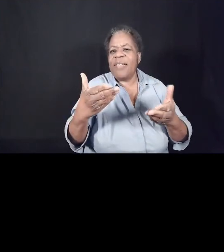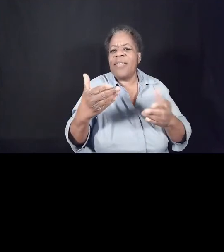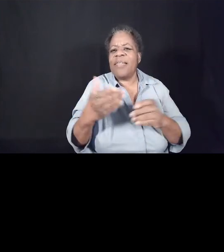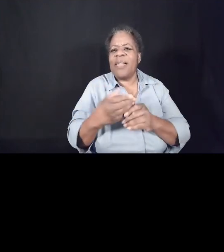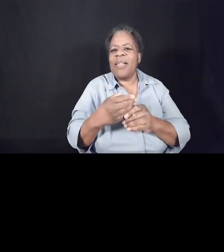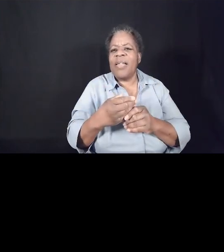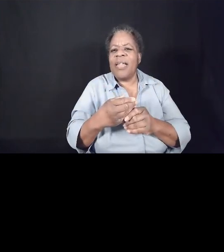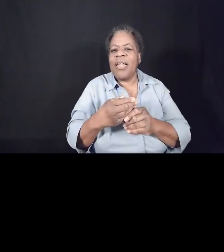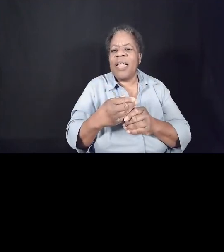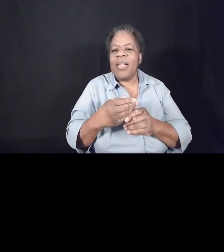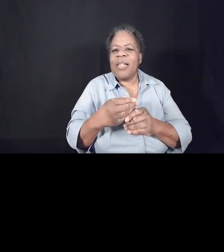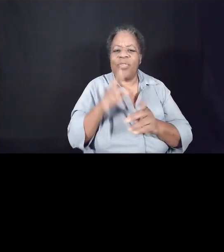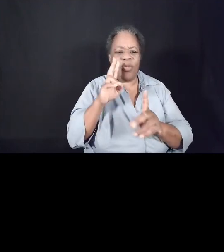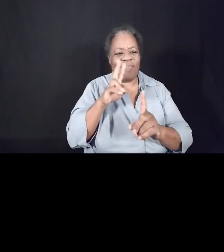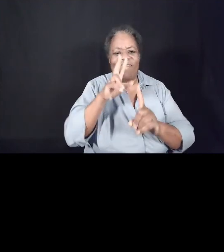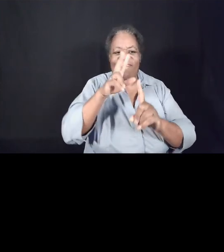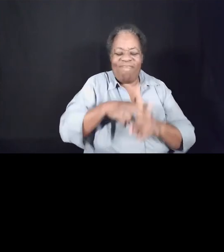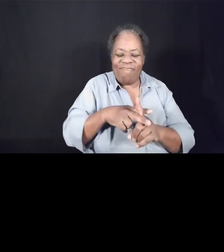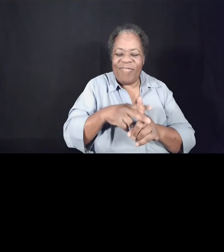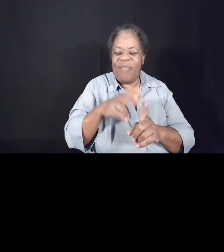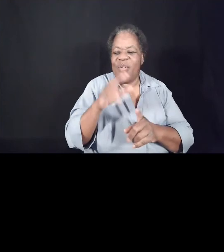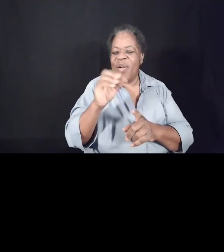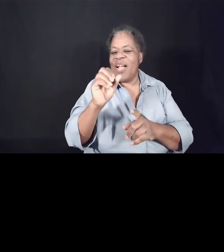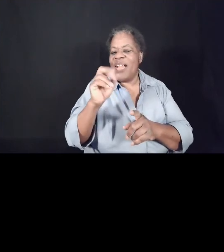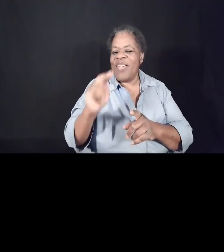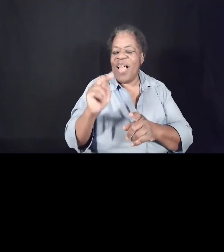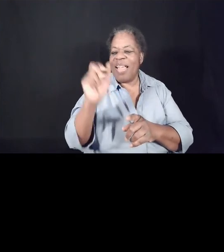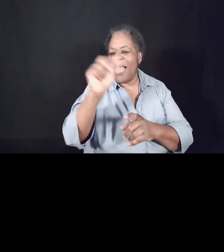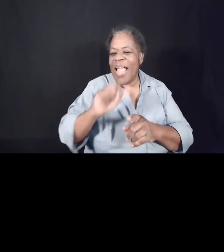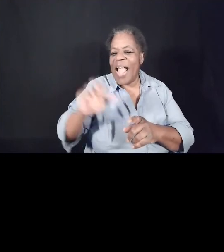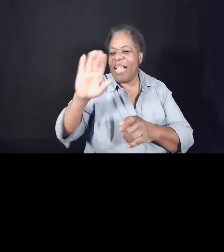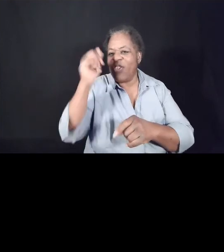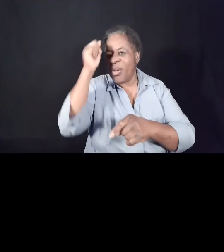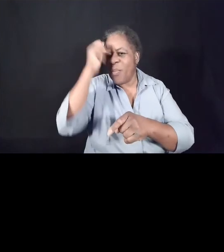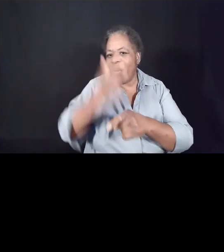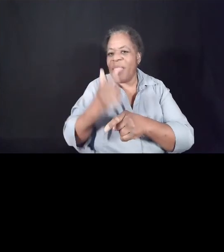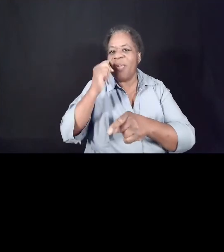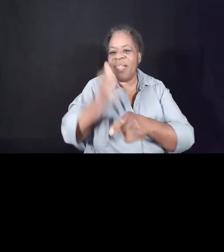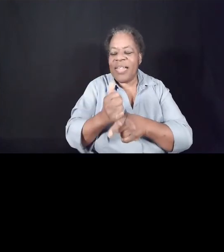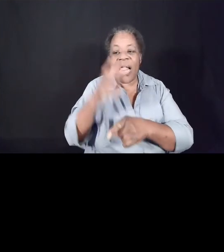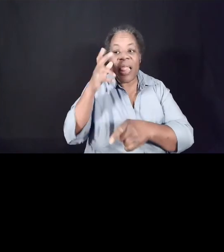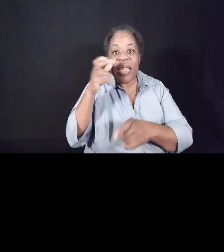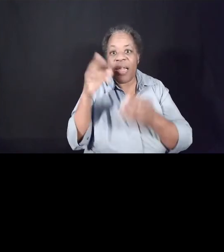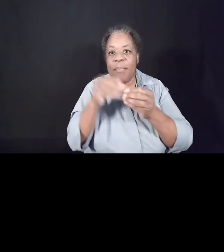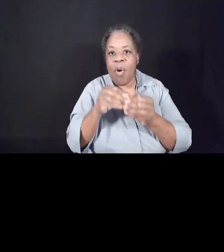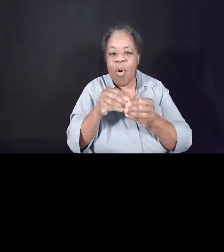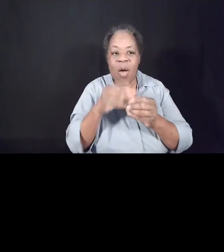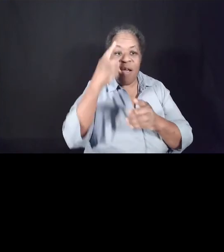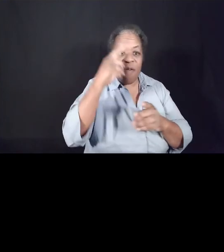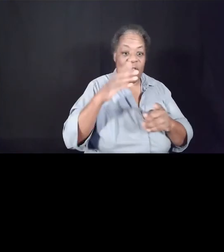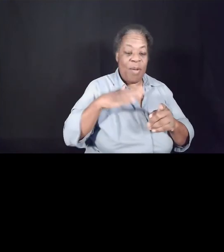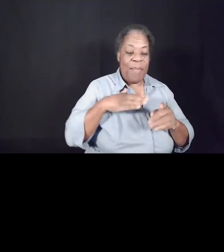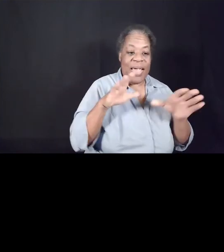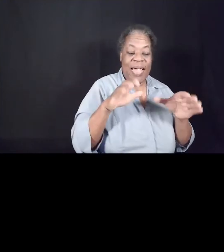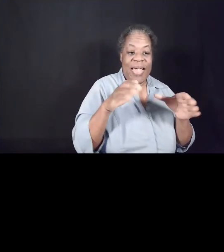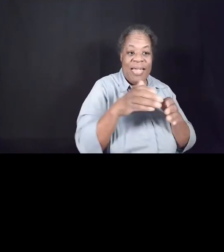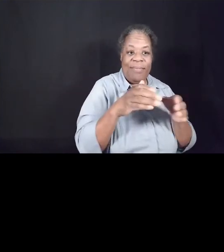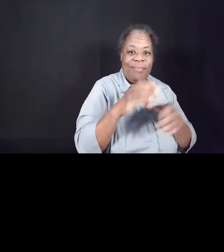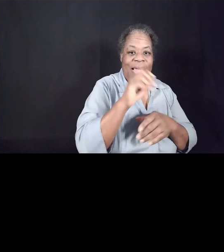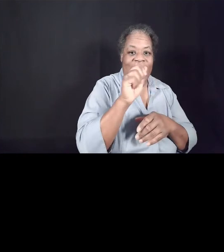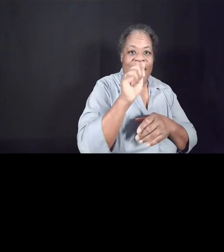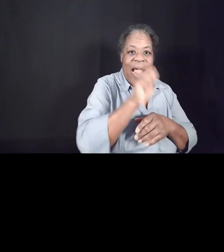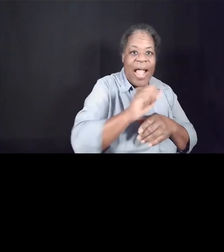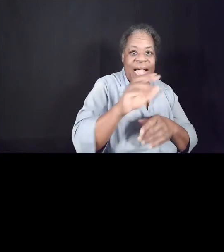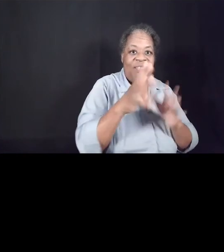you know, for my non-Asian brothers and sisters, just listen more. And then for my Asian American brothers and sisters, I would say